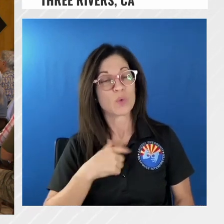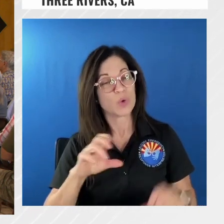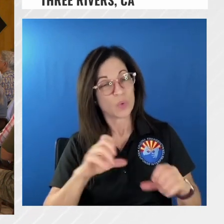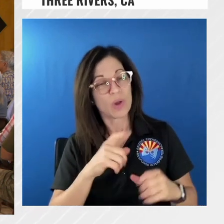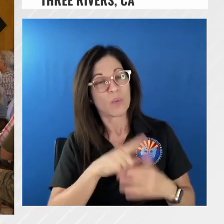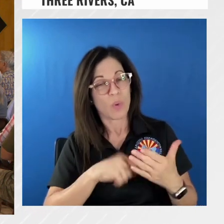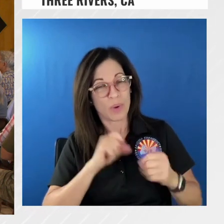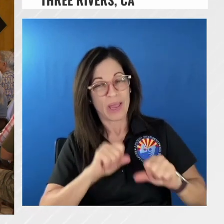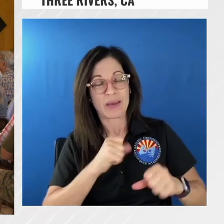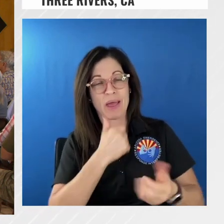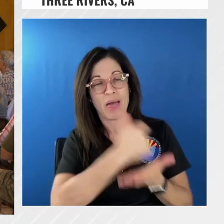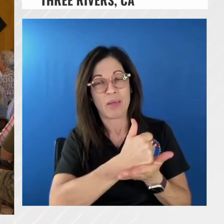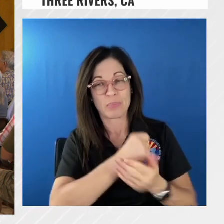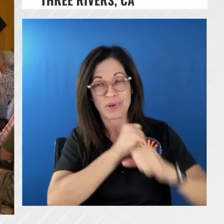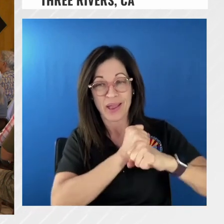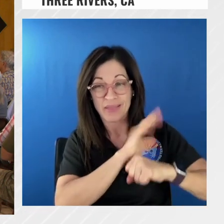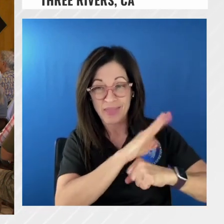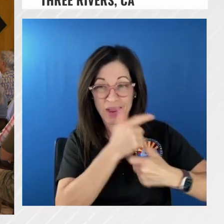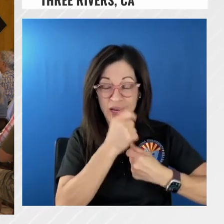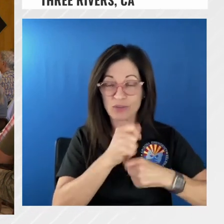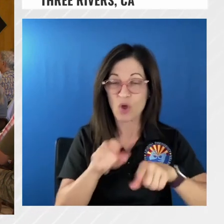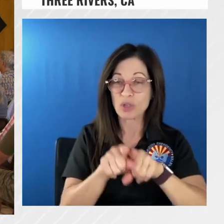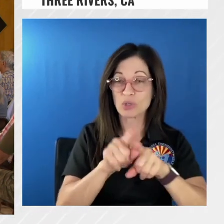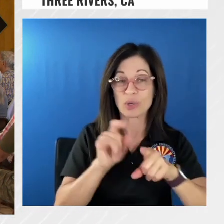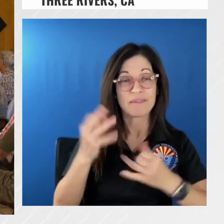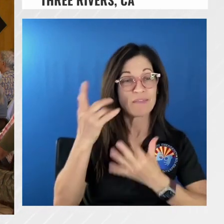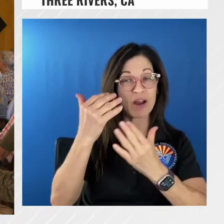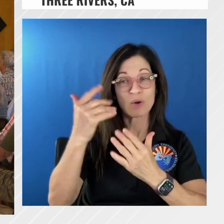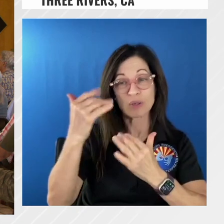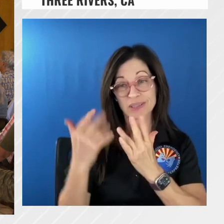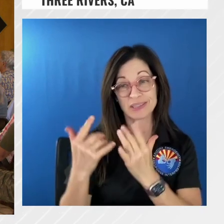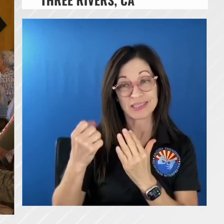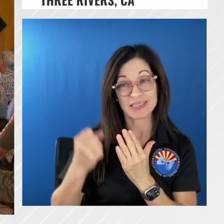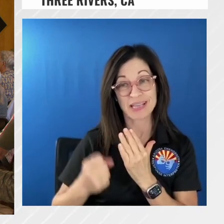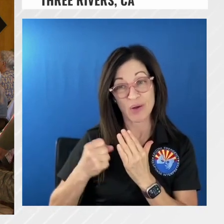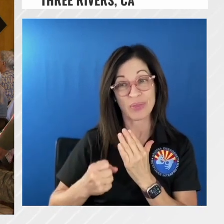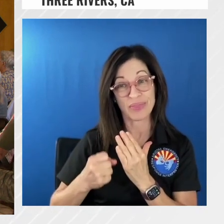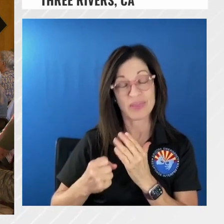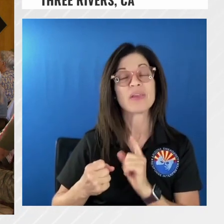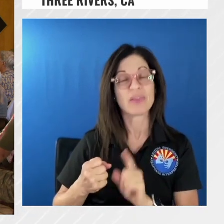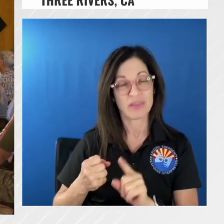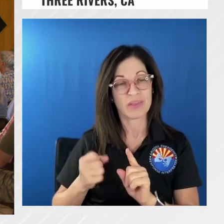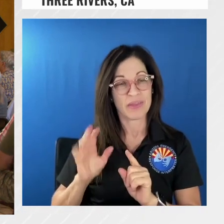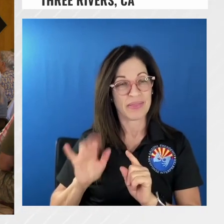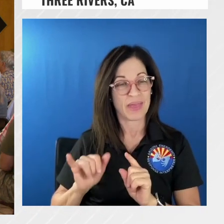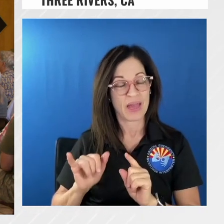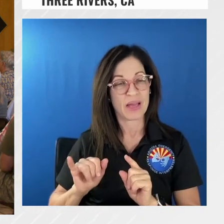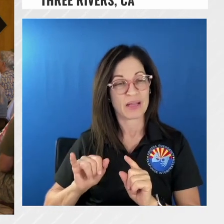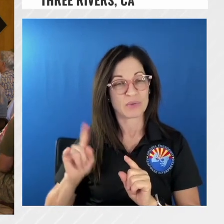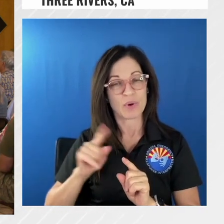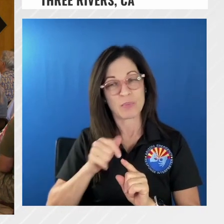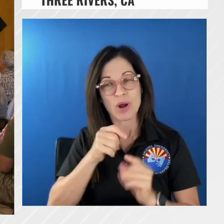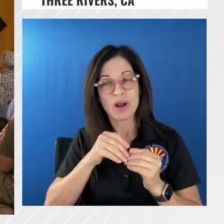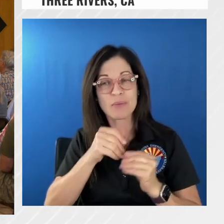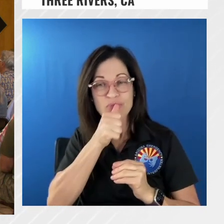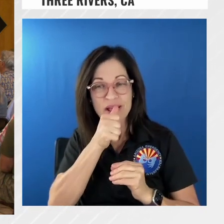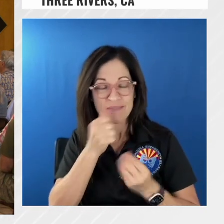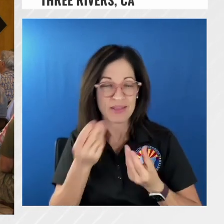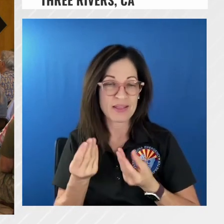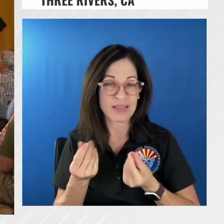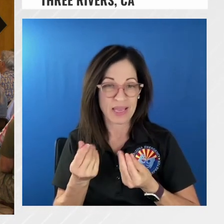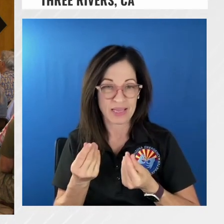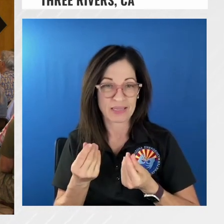as well as with the fire moves south that's when it's going to be uh where the private lands come into uh